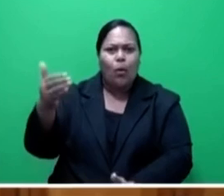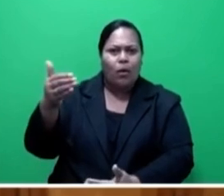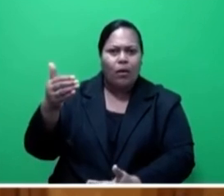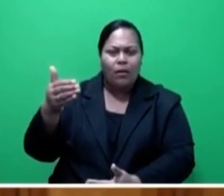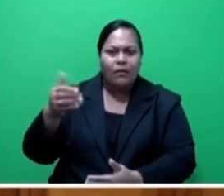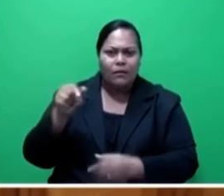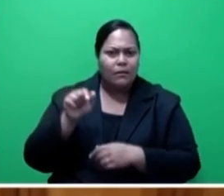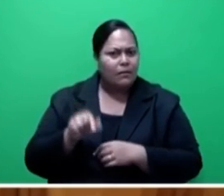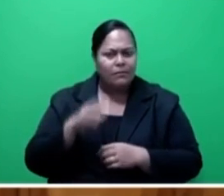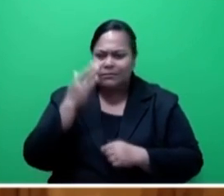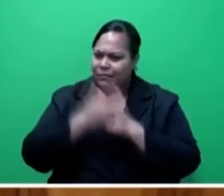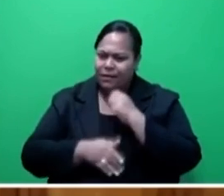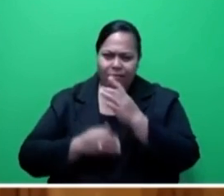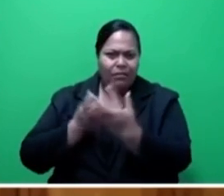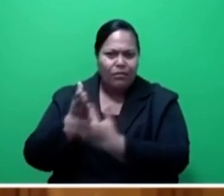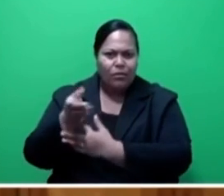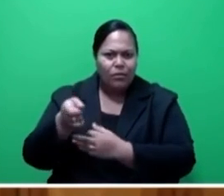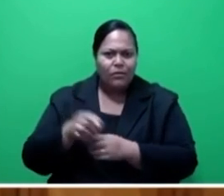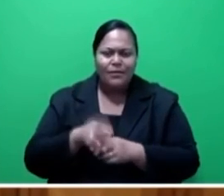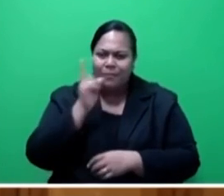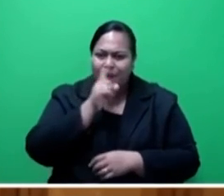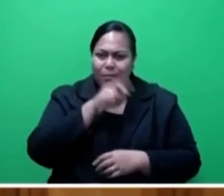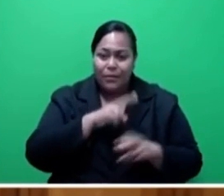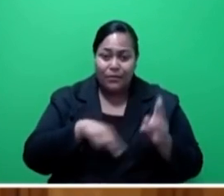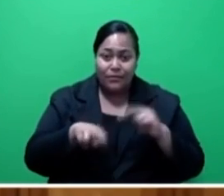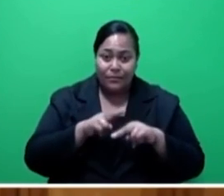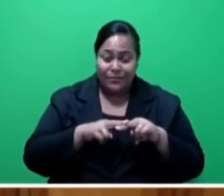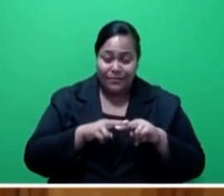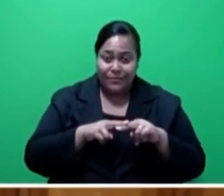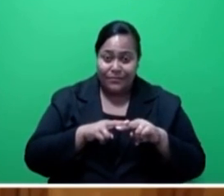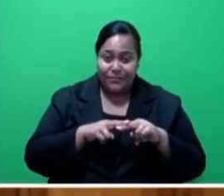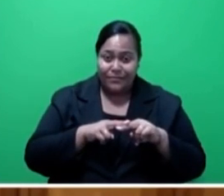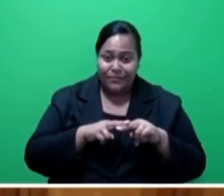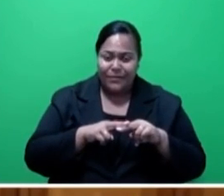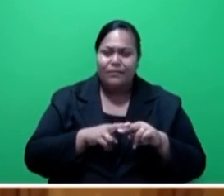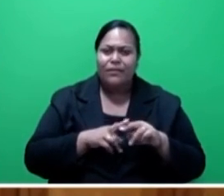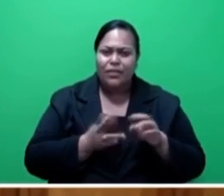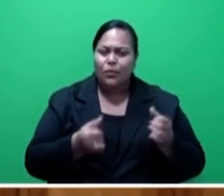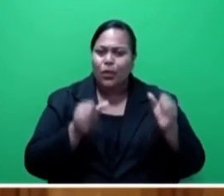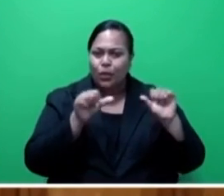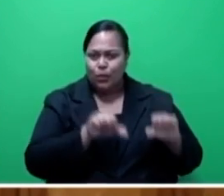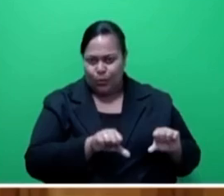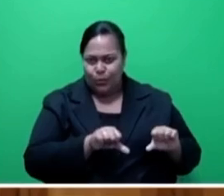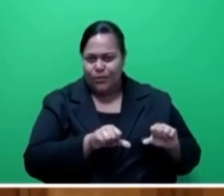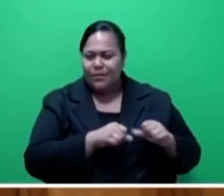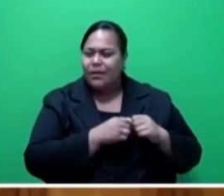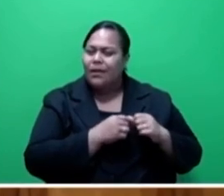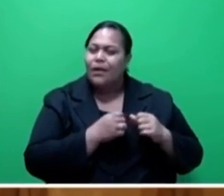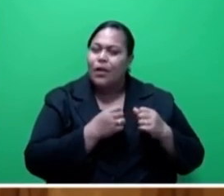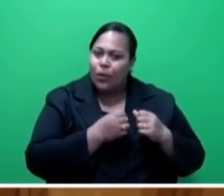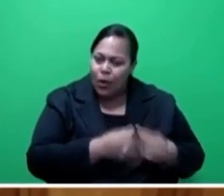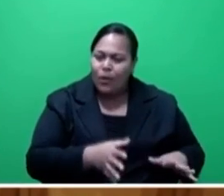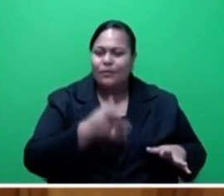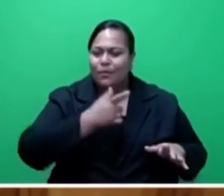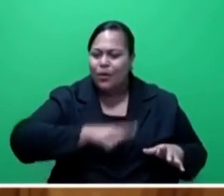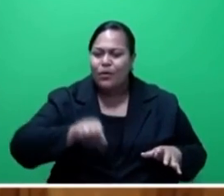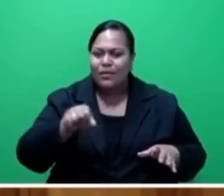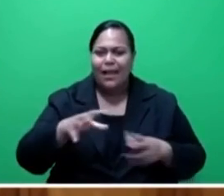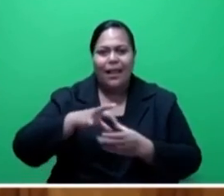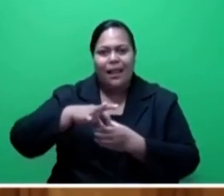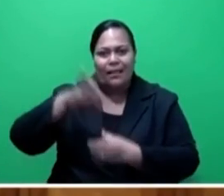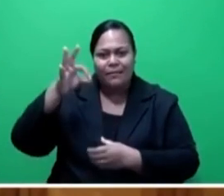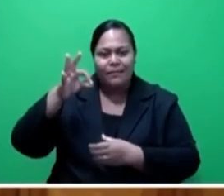And it's and the people of Fiji are the losers because they elected a government